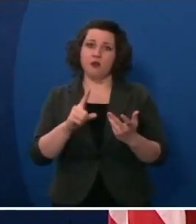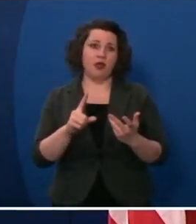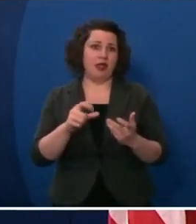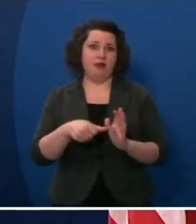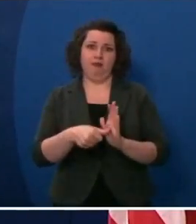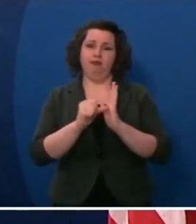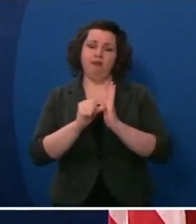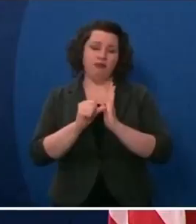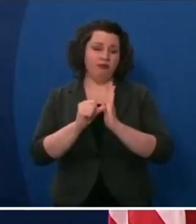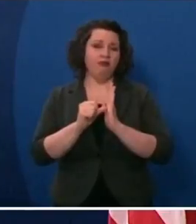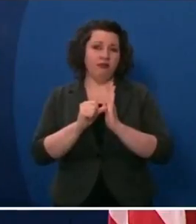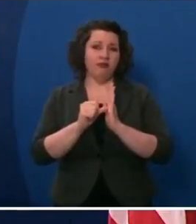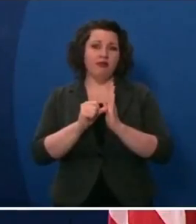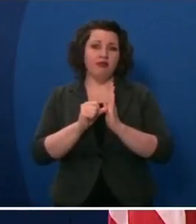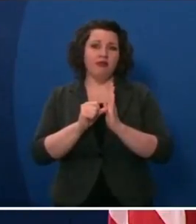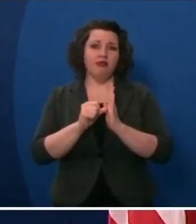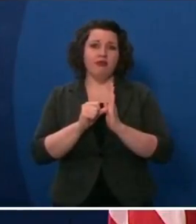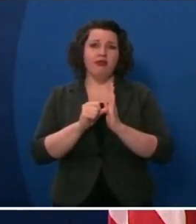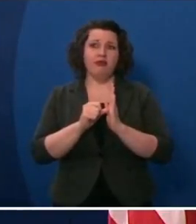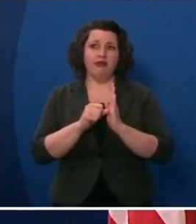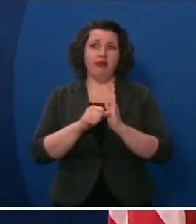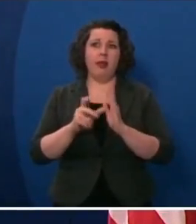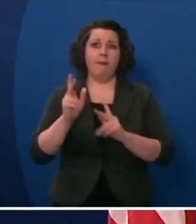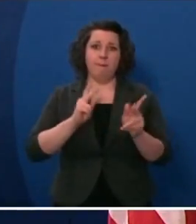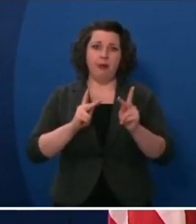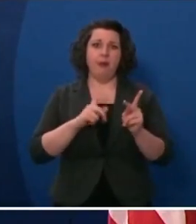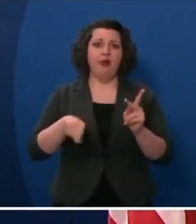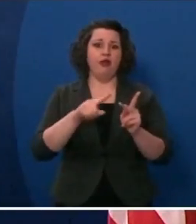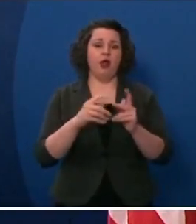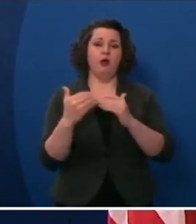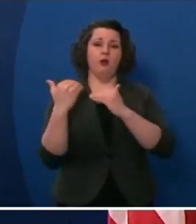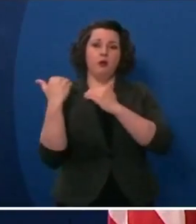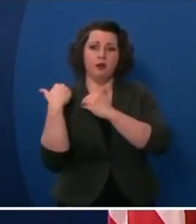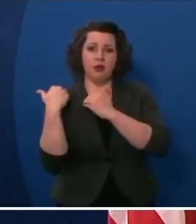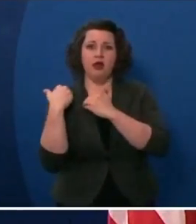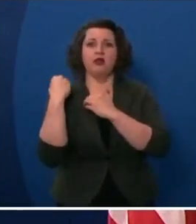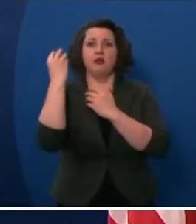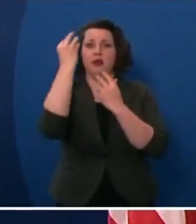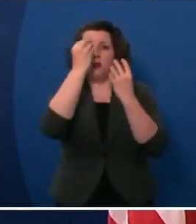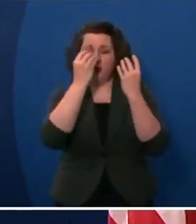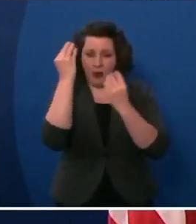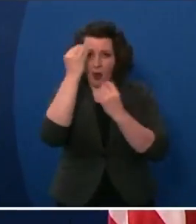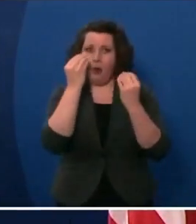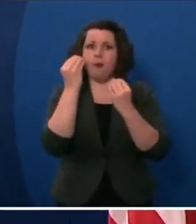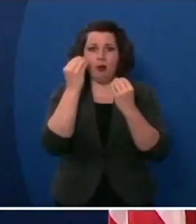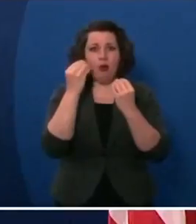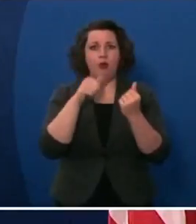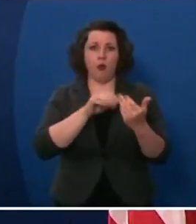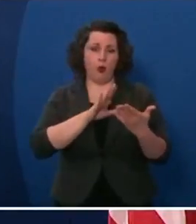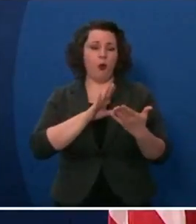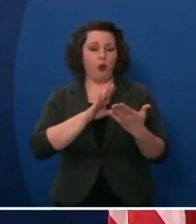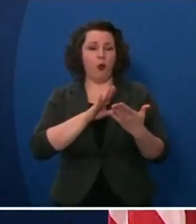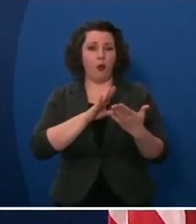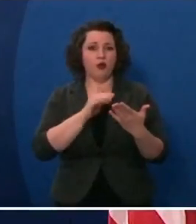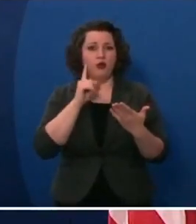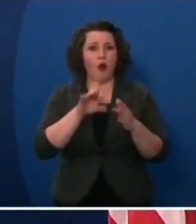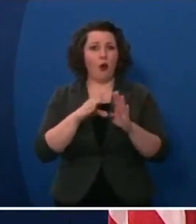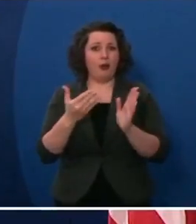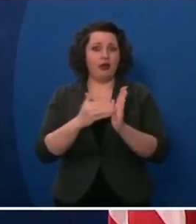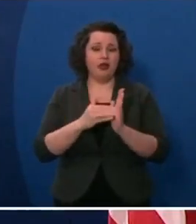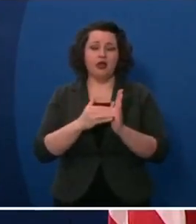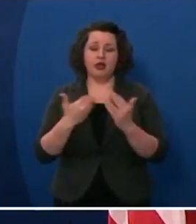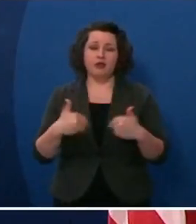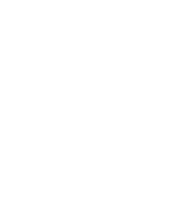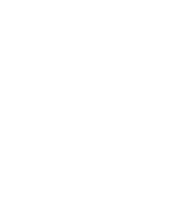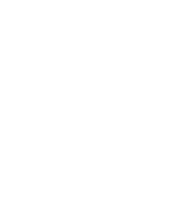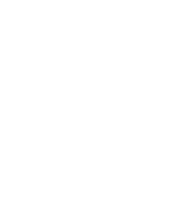impressed at the responsible and thoughtful manner that they're taking in reopening their